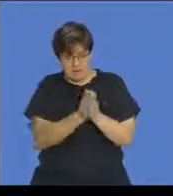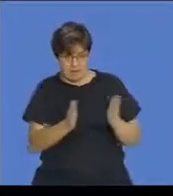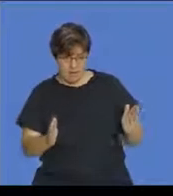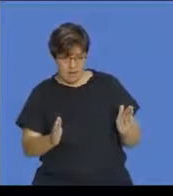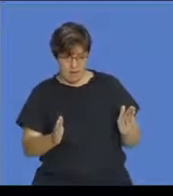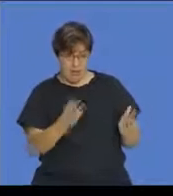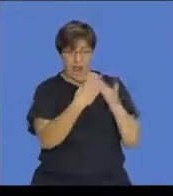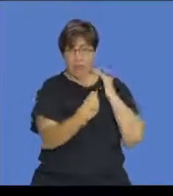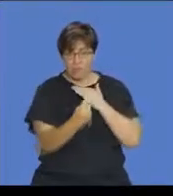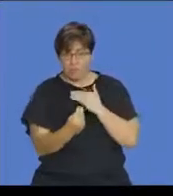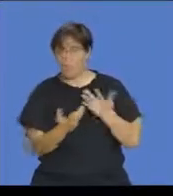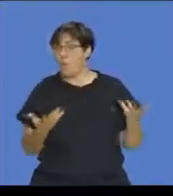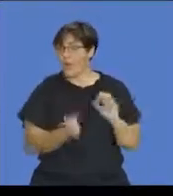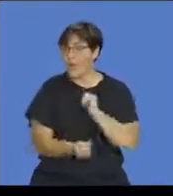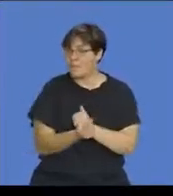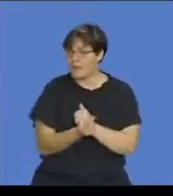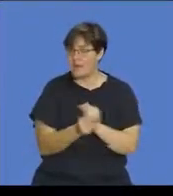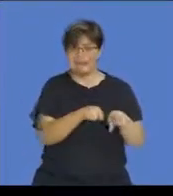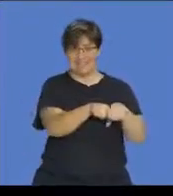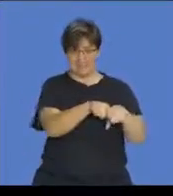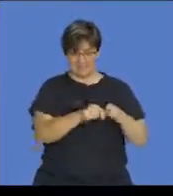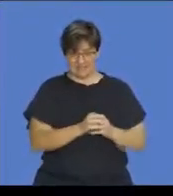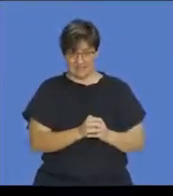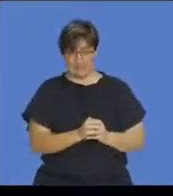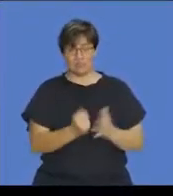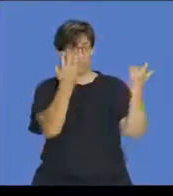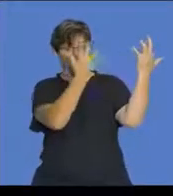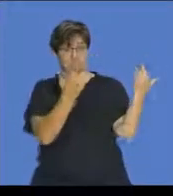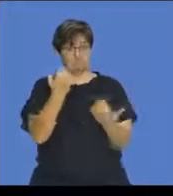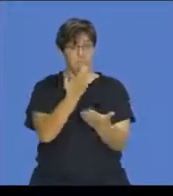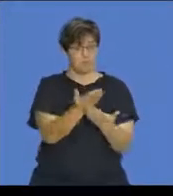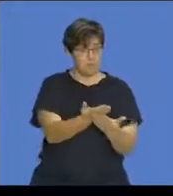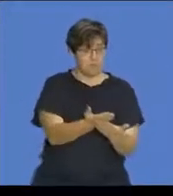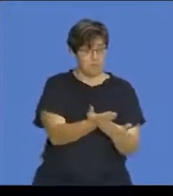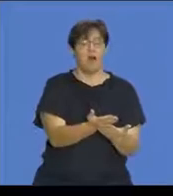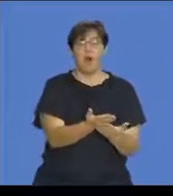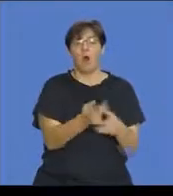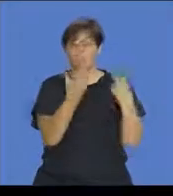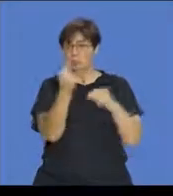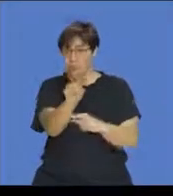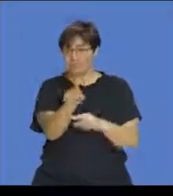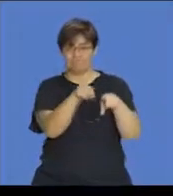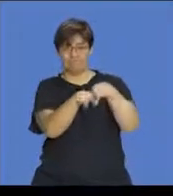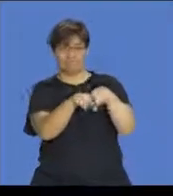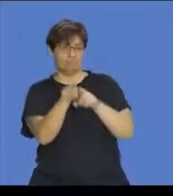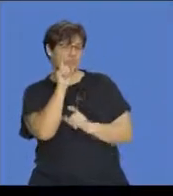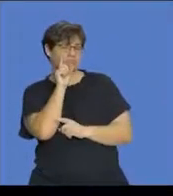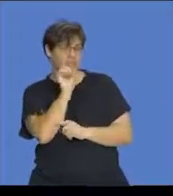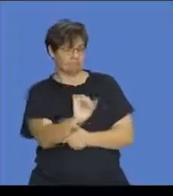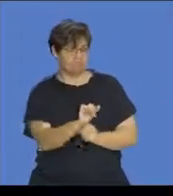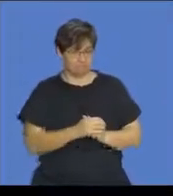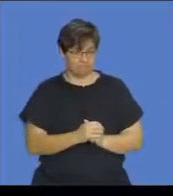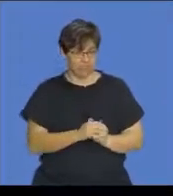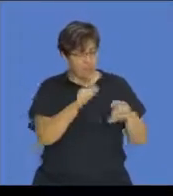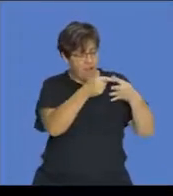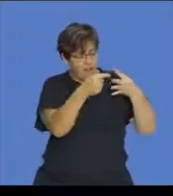in an experiment. So when we do probability calculations, we usually do experiments and when we say all of